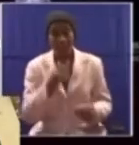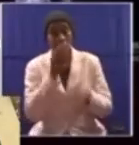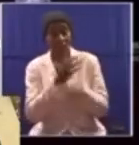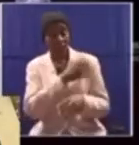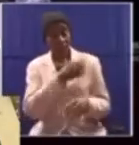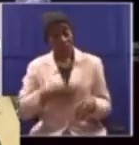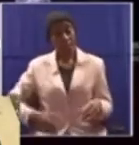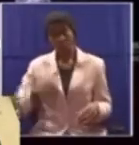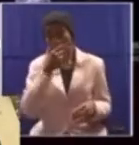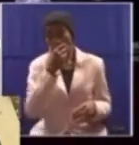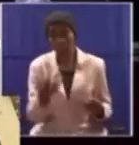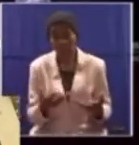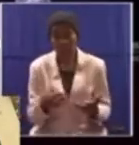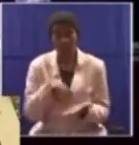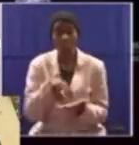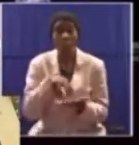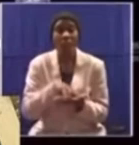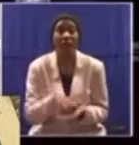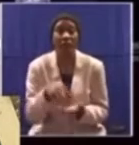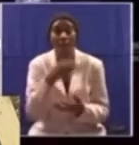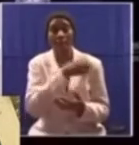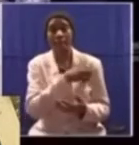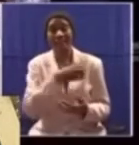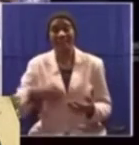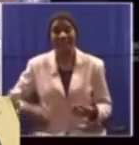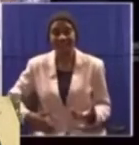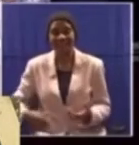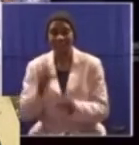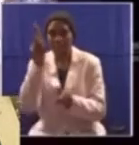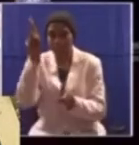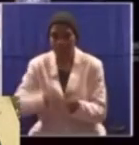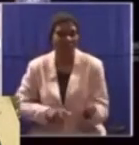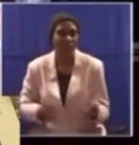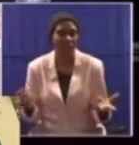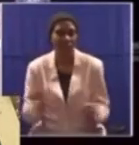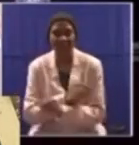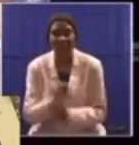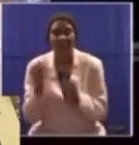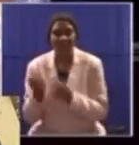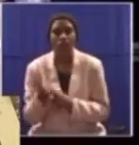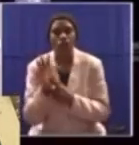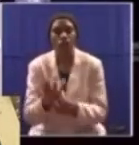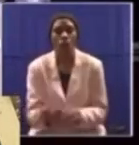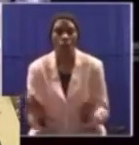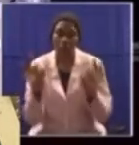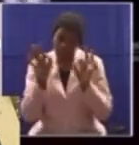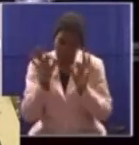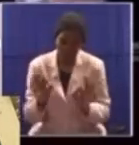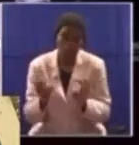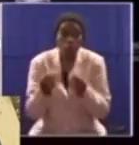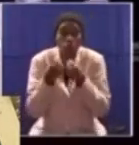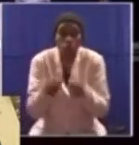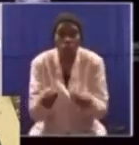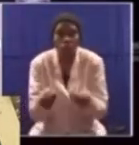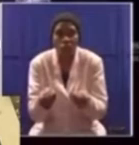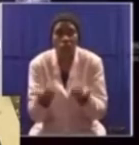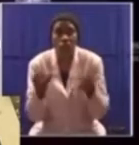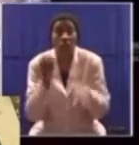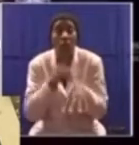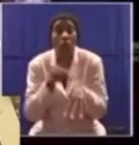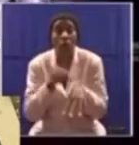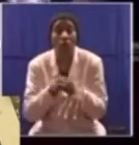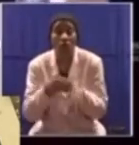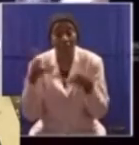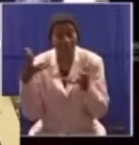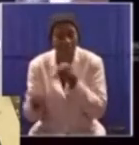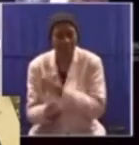Ramaphosa, the dithering president, has failed to present a credible and dependable solution to the crisis